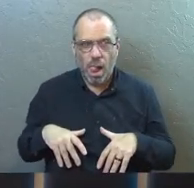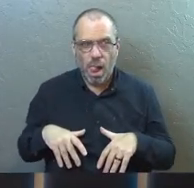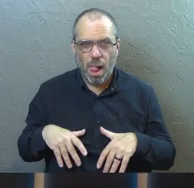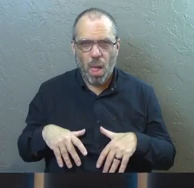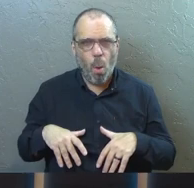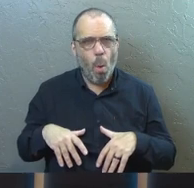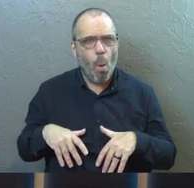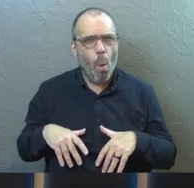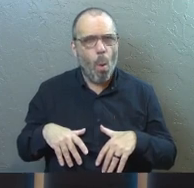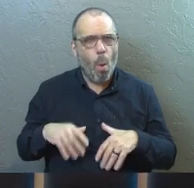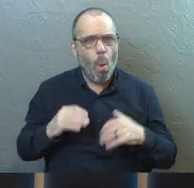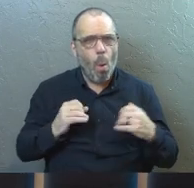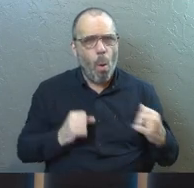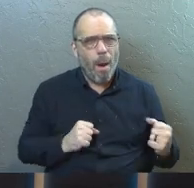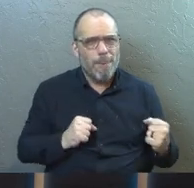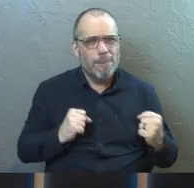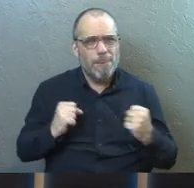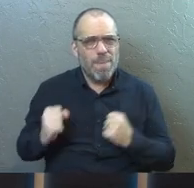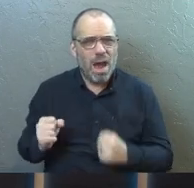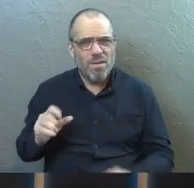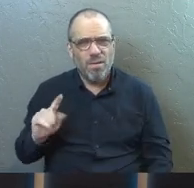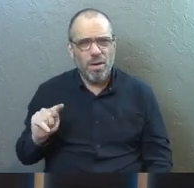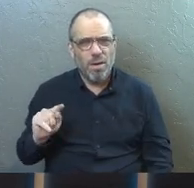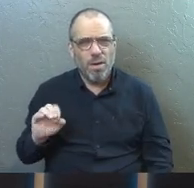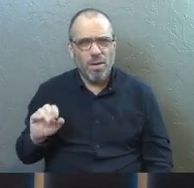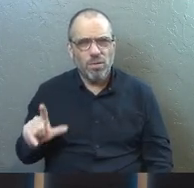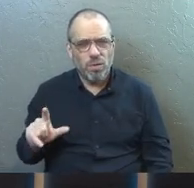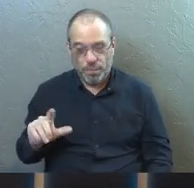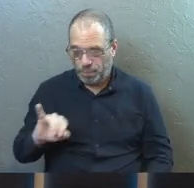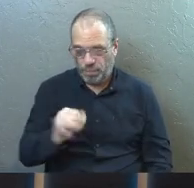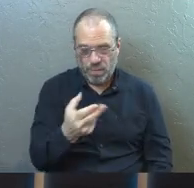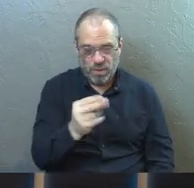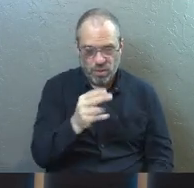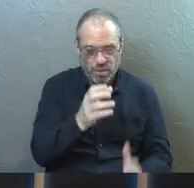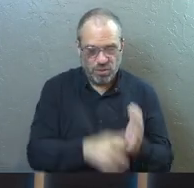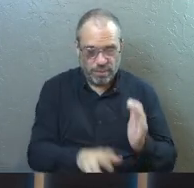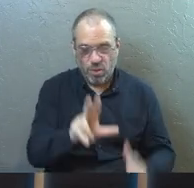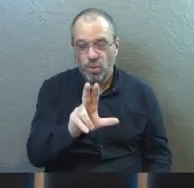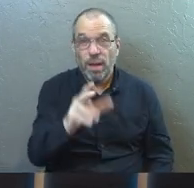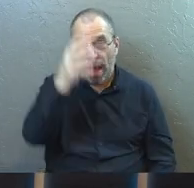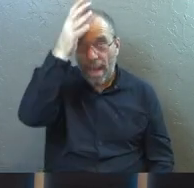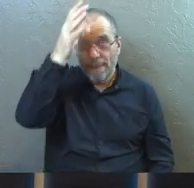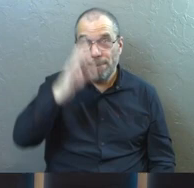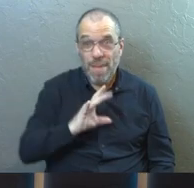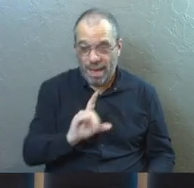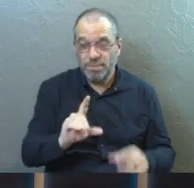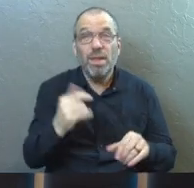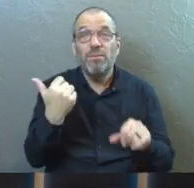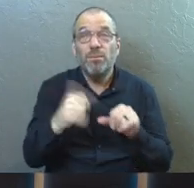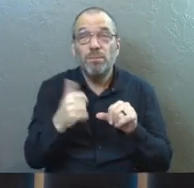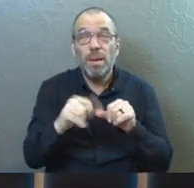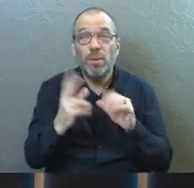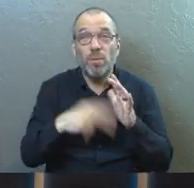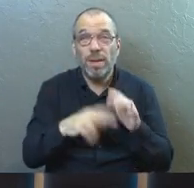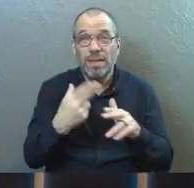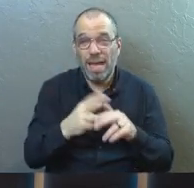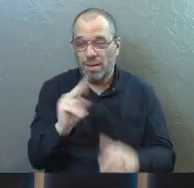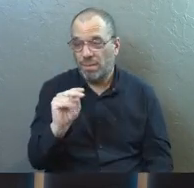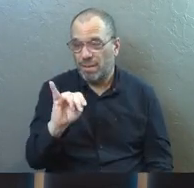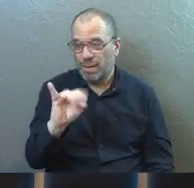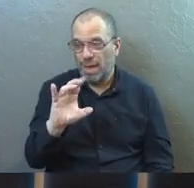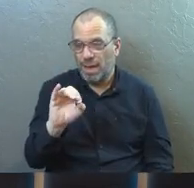It's a powerful tool. There's a spot in John chapter three where there's a man, if you've read it, named